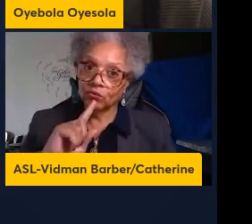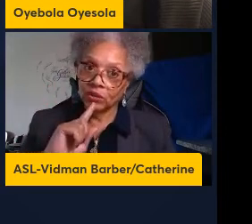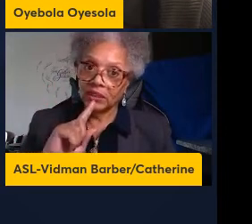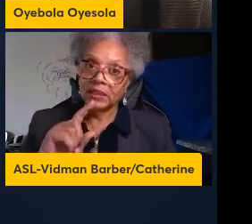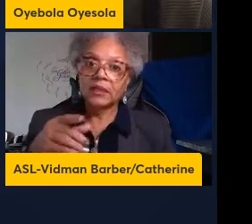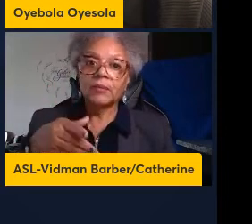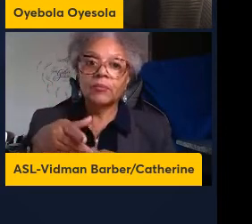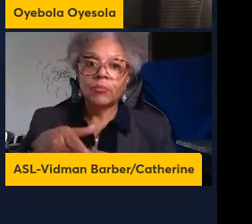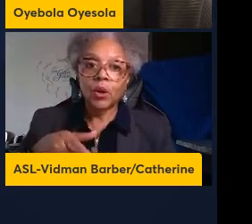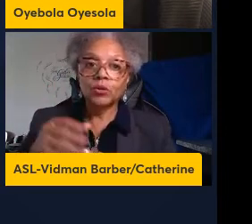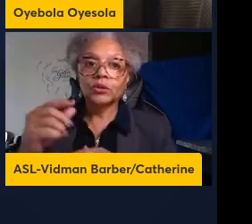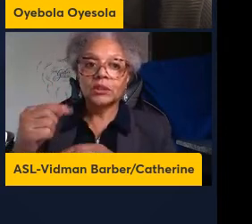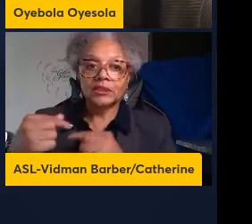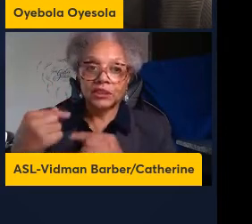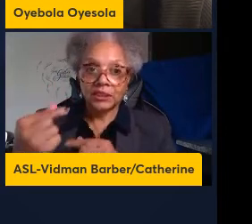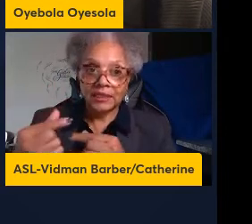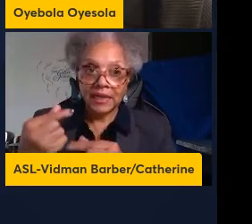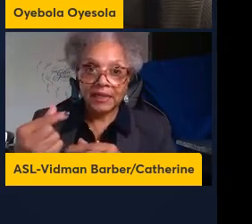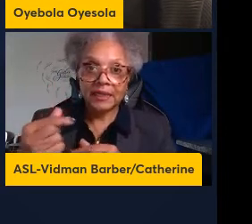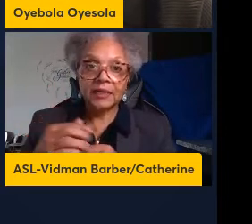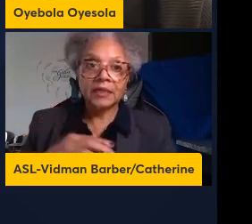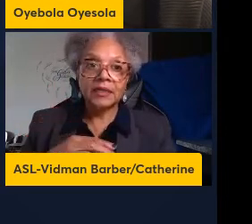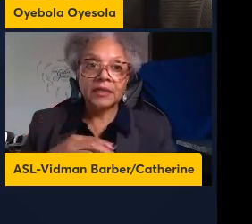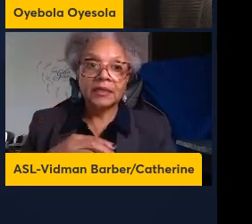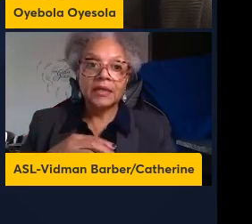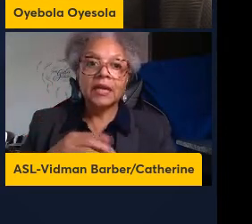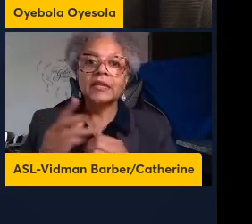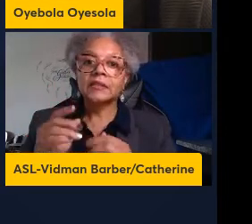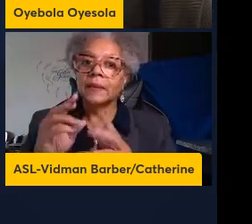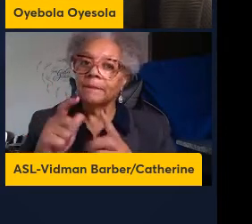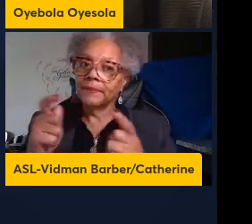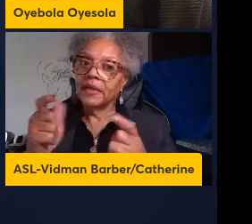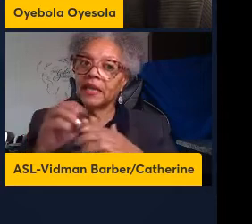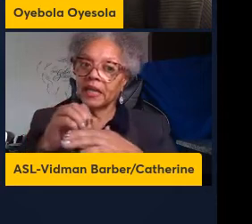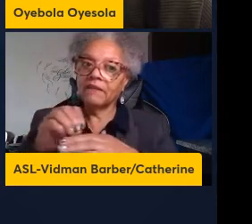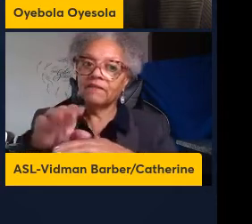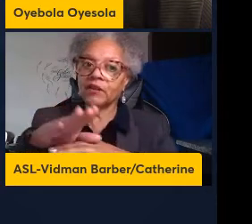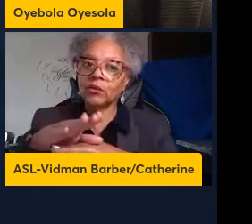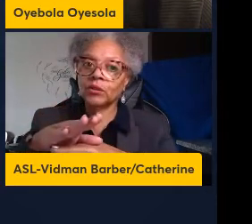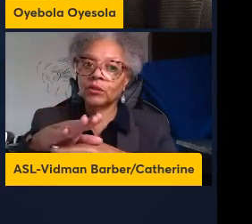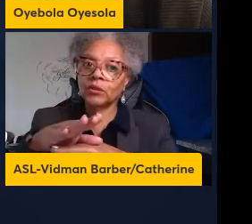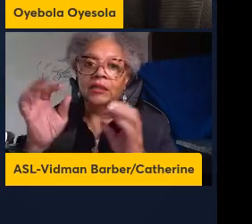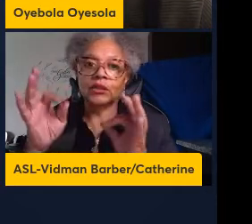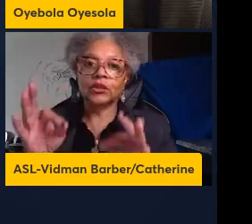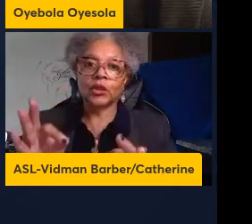factor has a big influence in determining immune variation